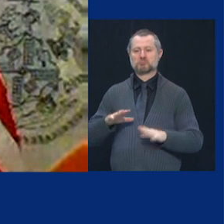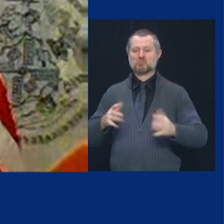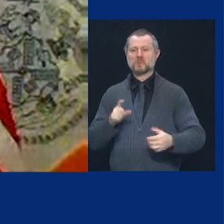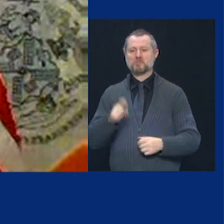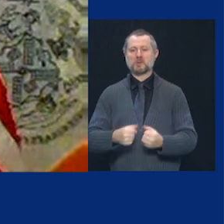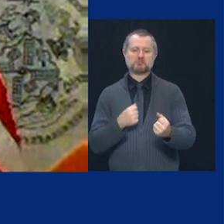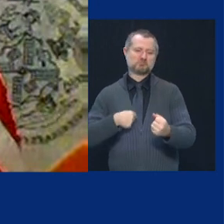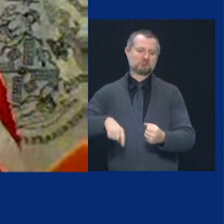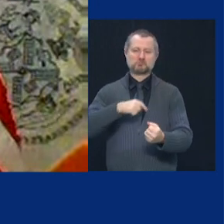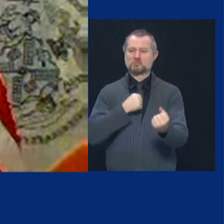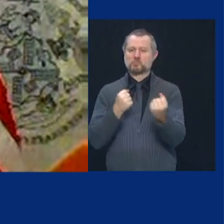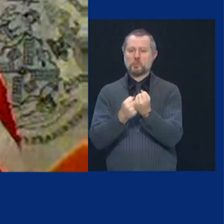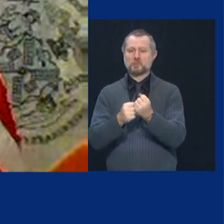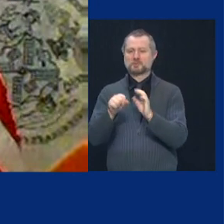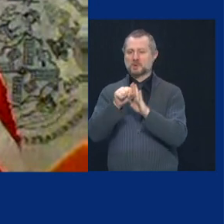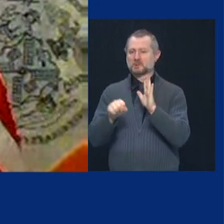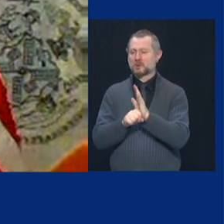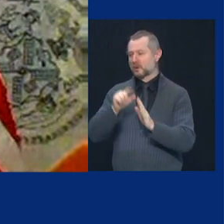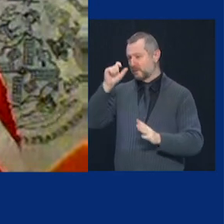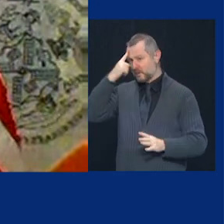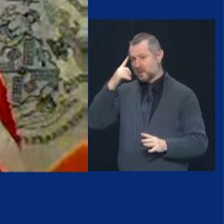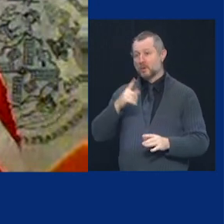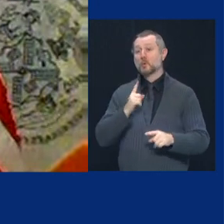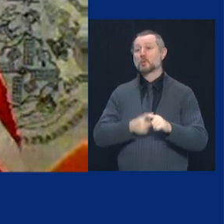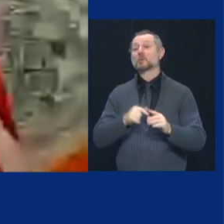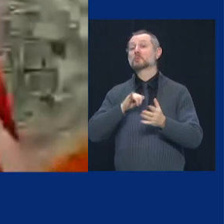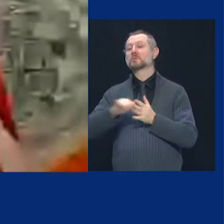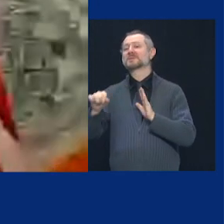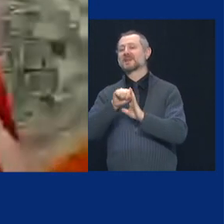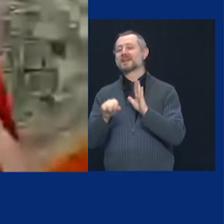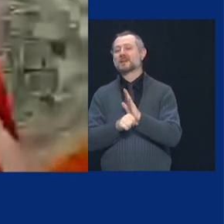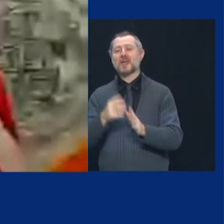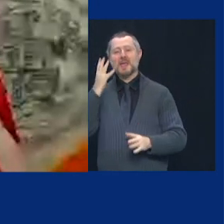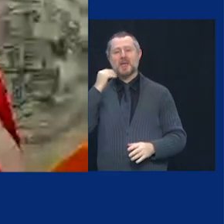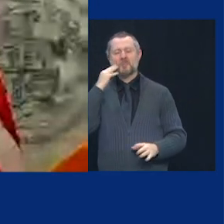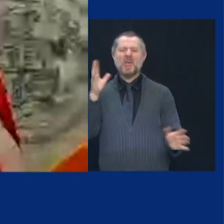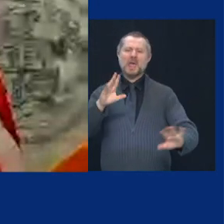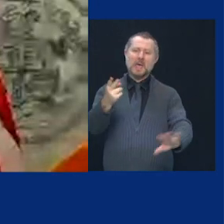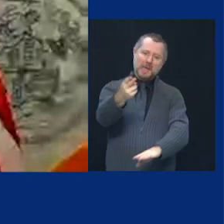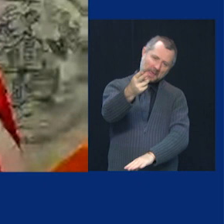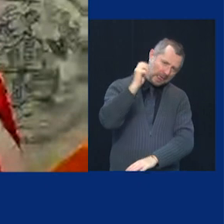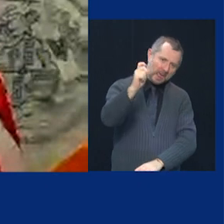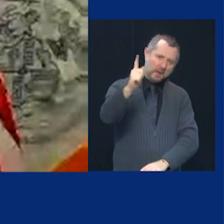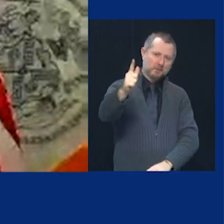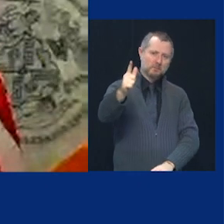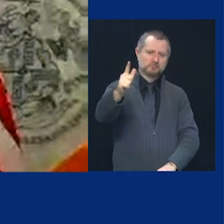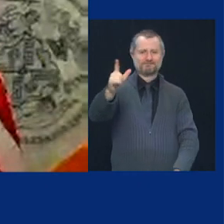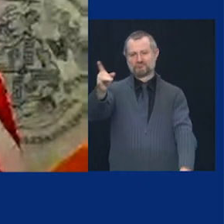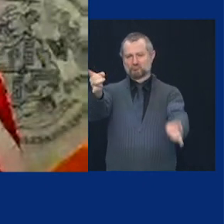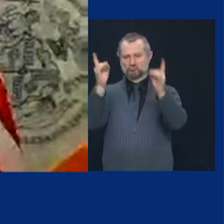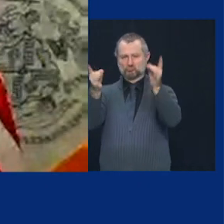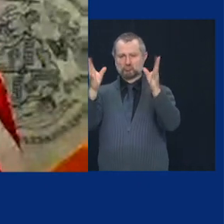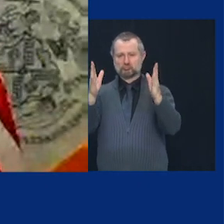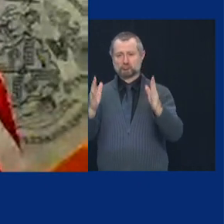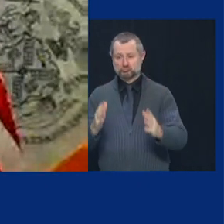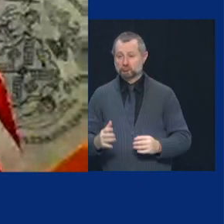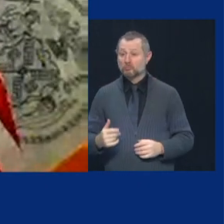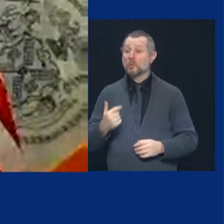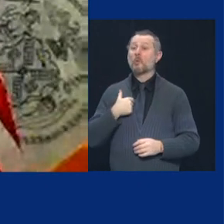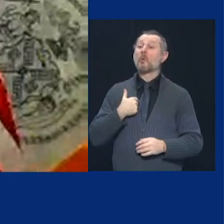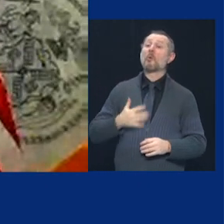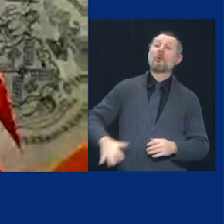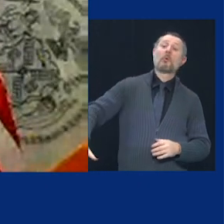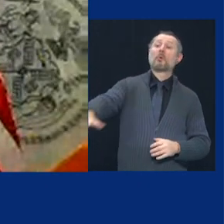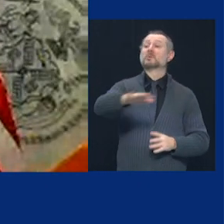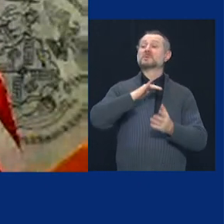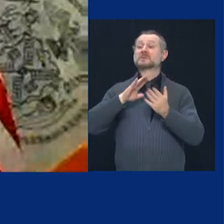government state of new york's gone through hell we need a strong state in new york i can say on behalf of all cities towns counties